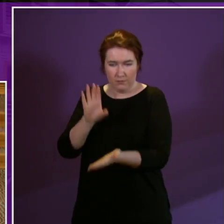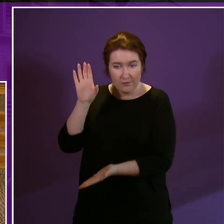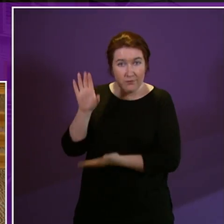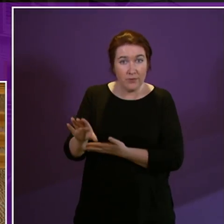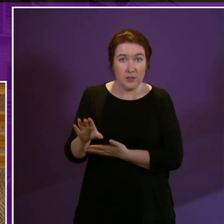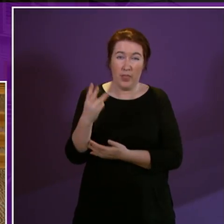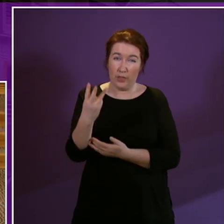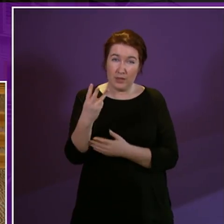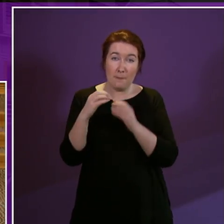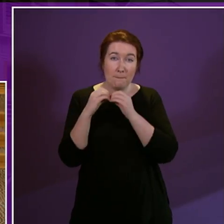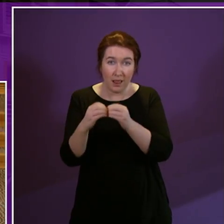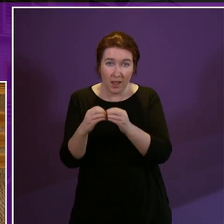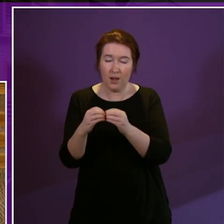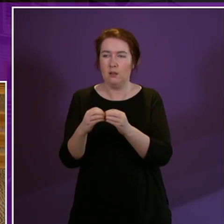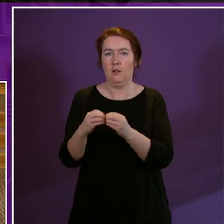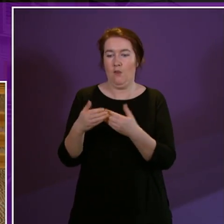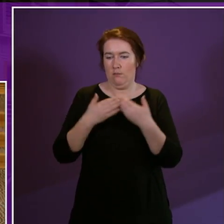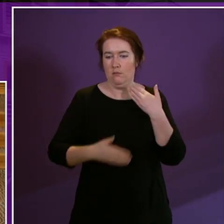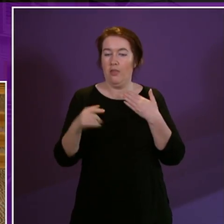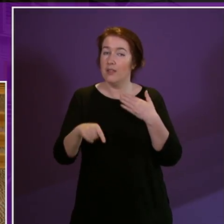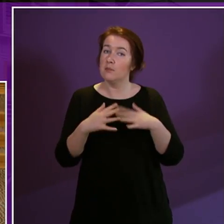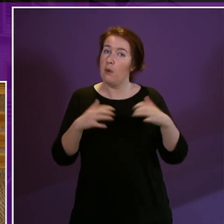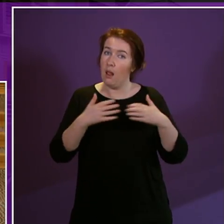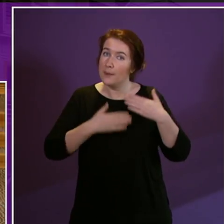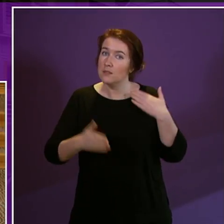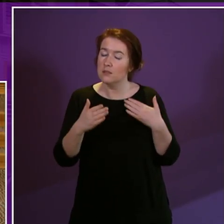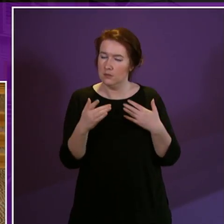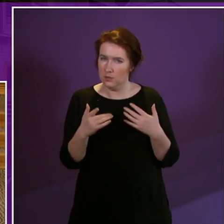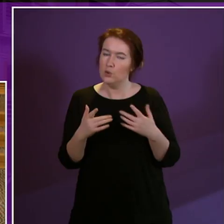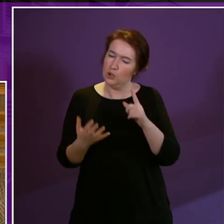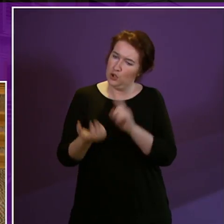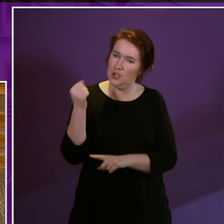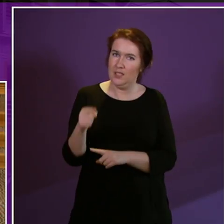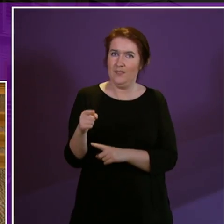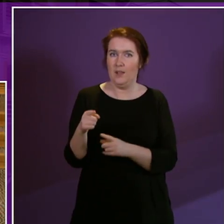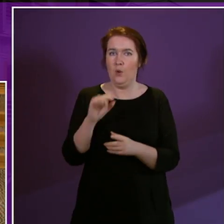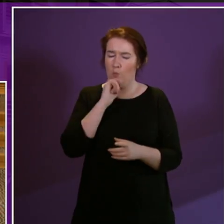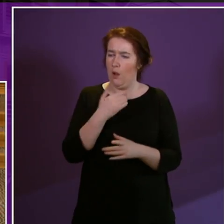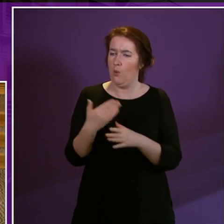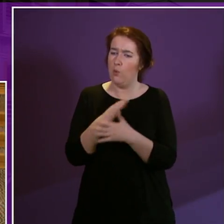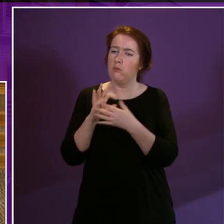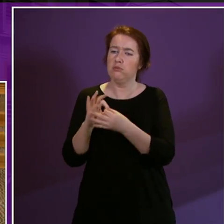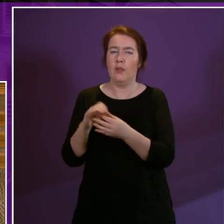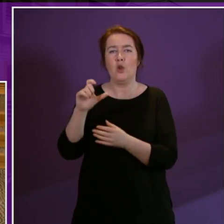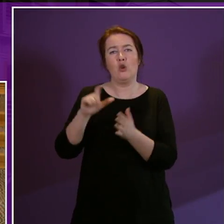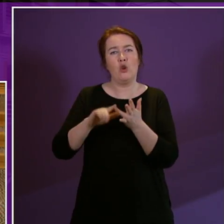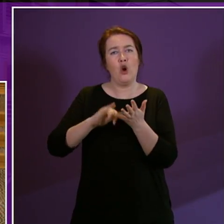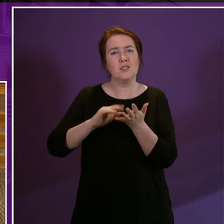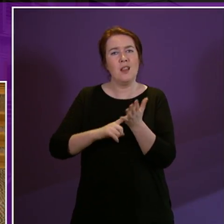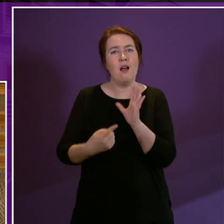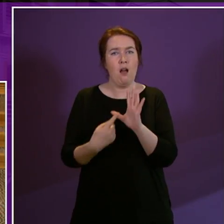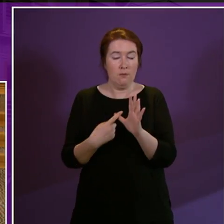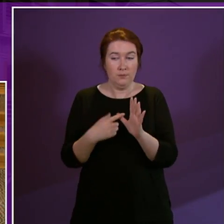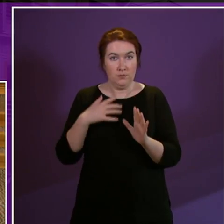3 billion over the course of this parliament precisely to achieve that and we'll work with COSLA to make the improvements